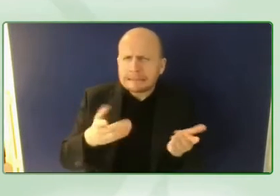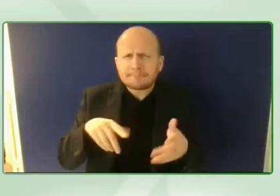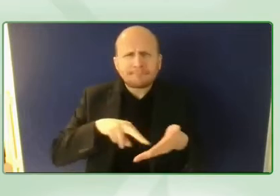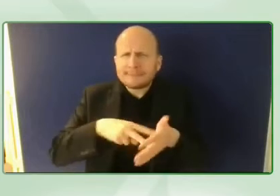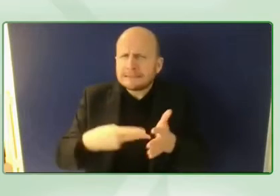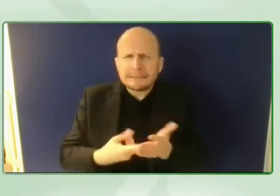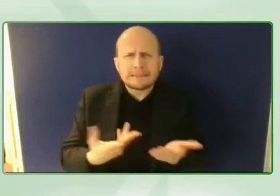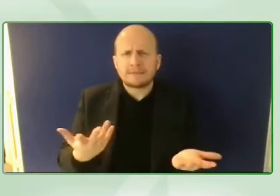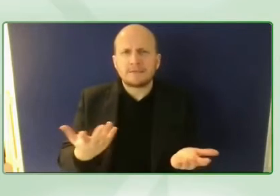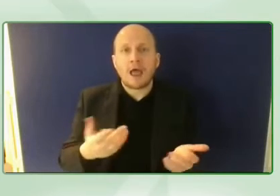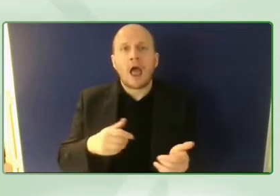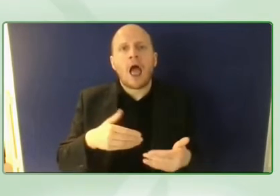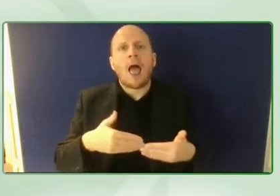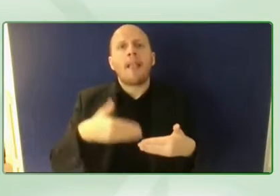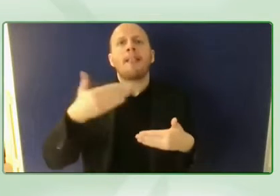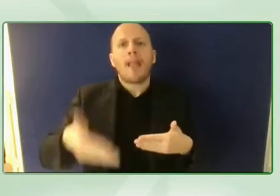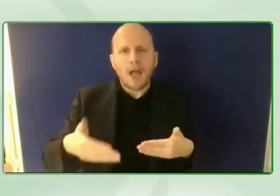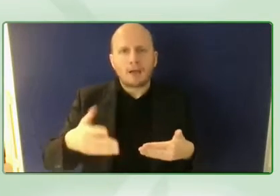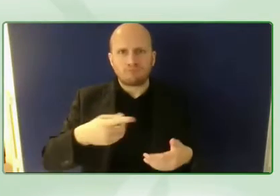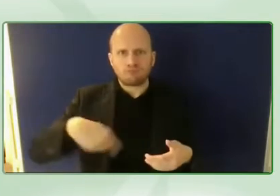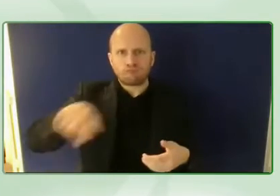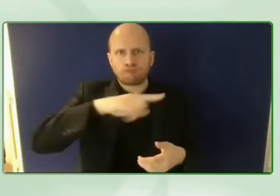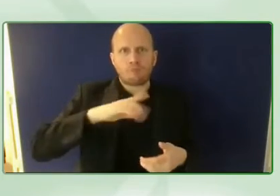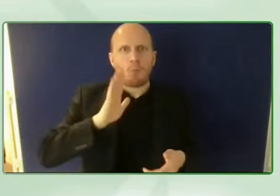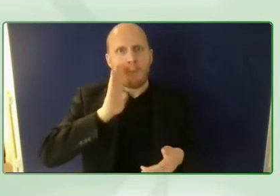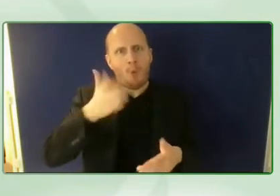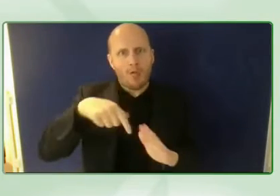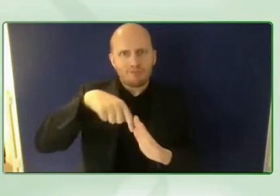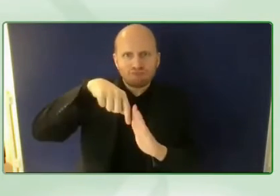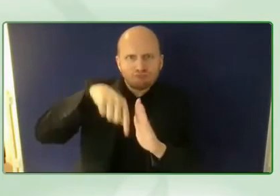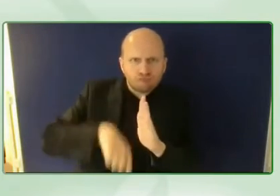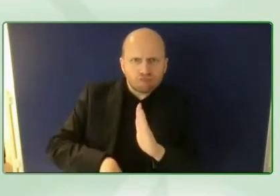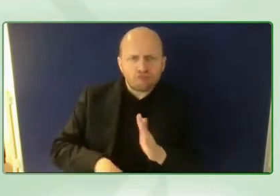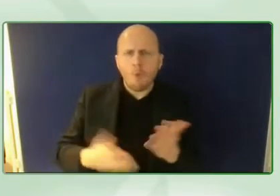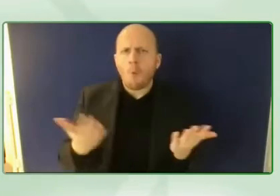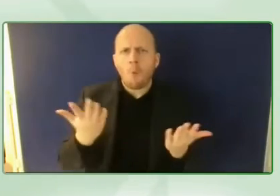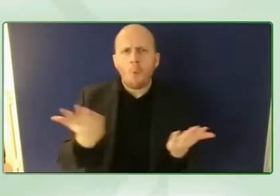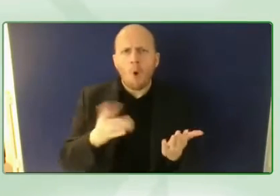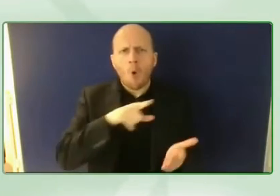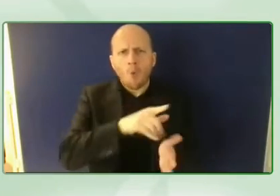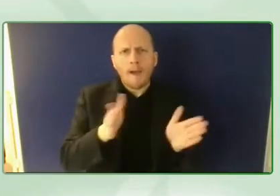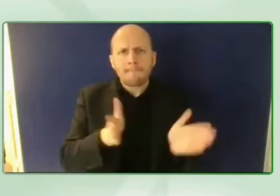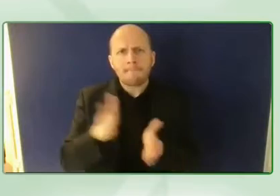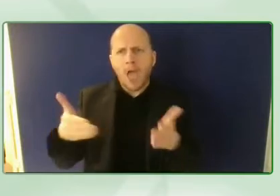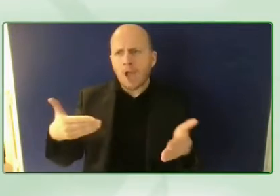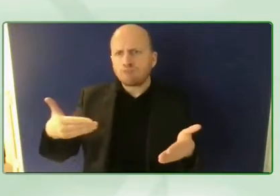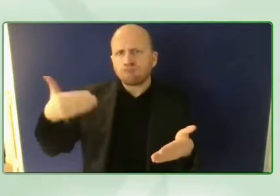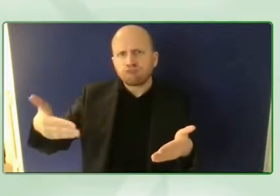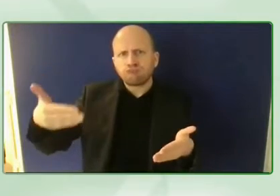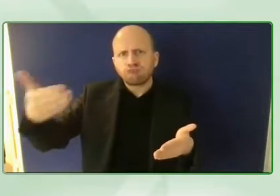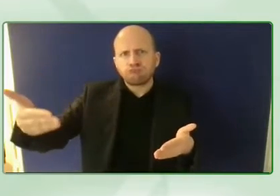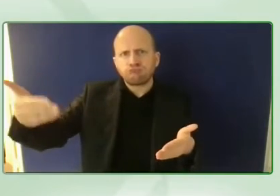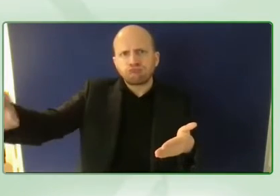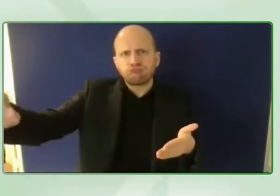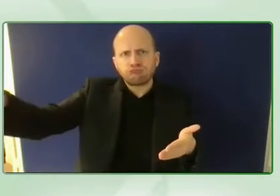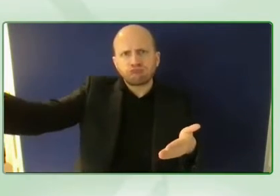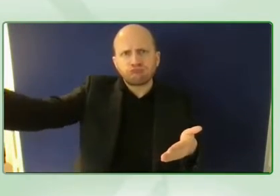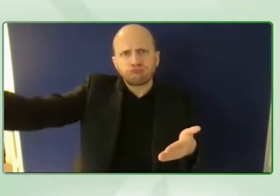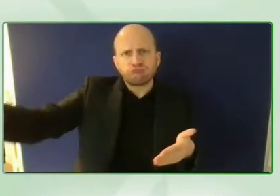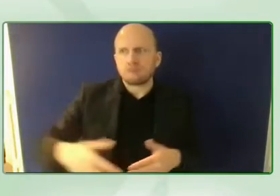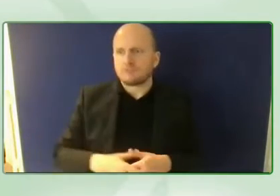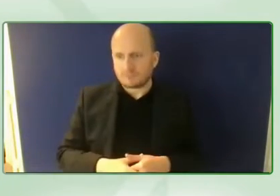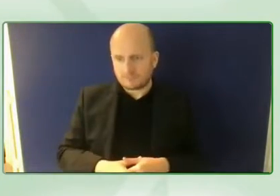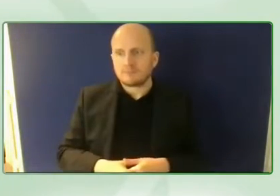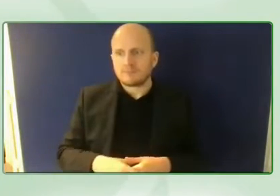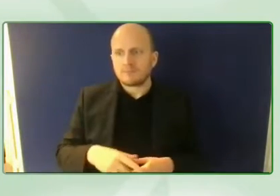what has been achieved so far and a bit more about the road map of what lies ahead and craig and jared what i want to say is you